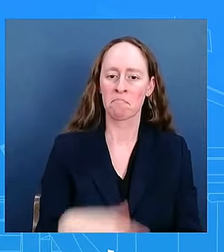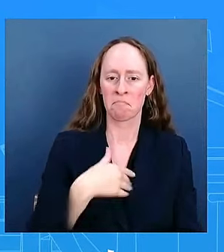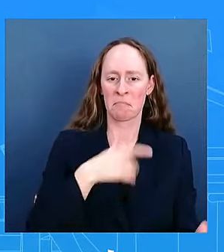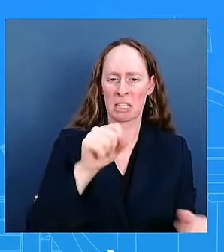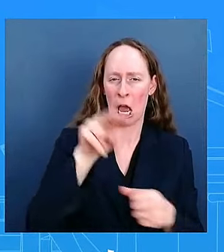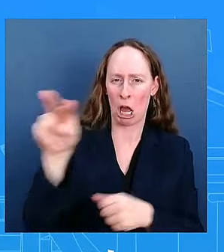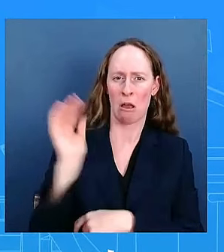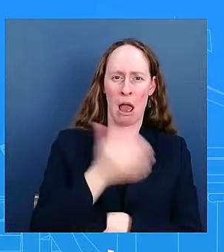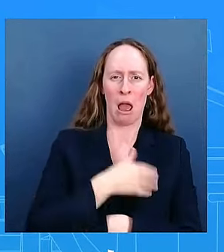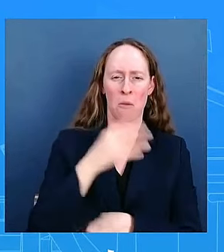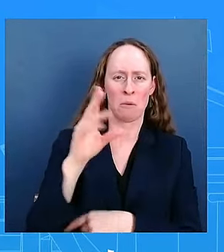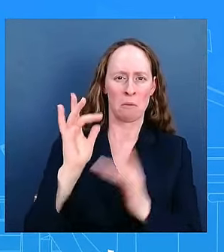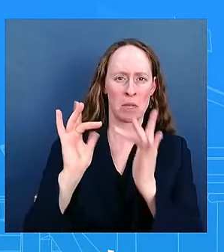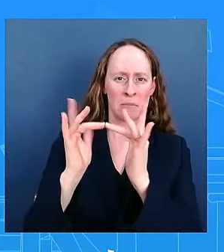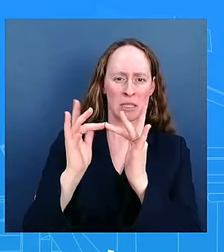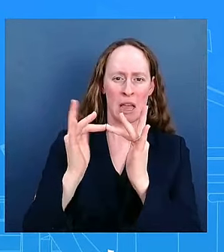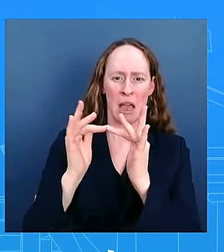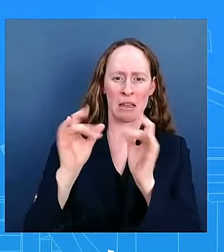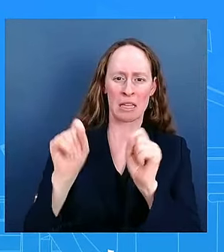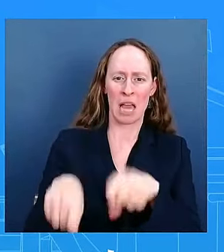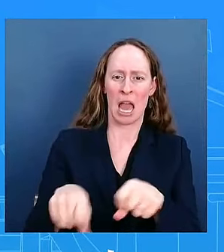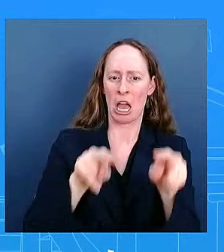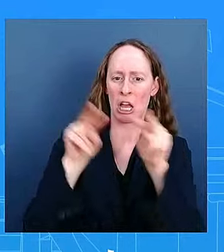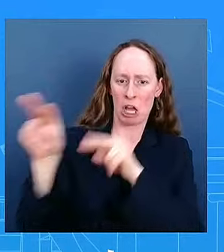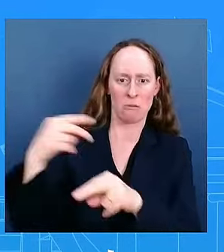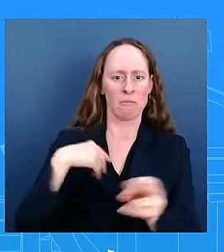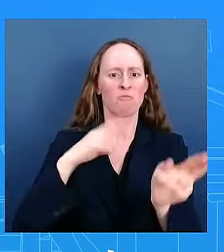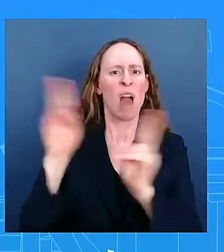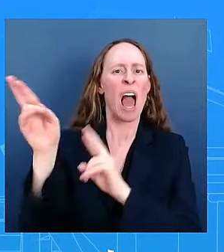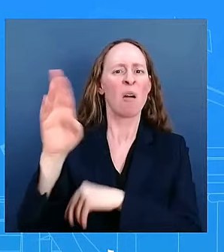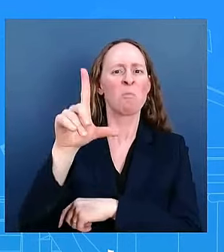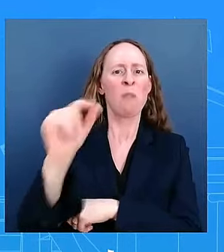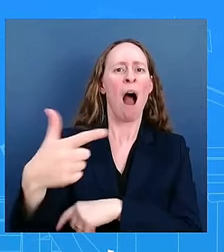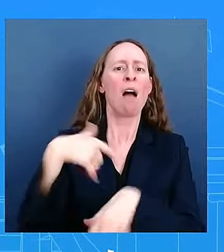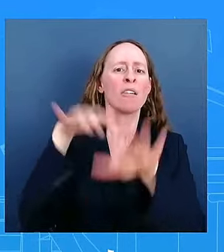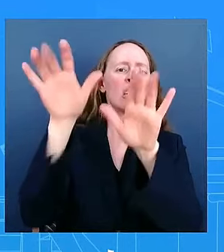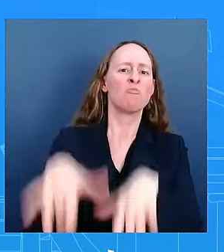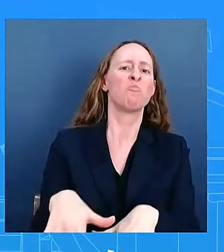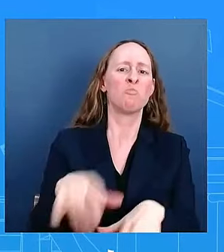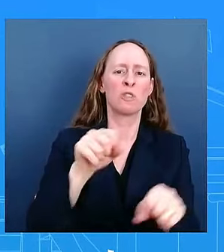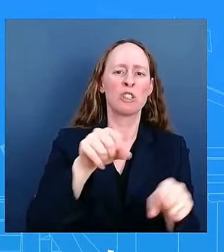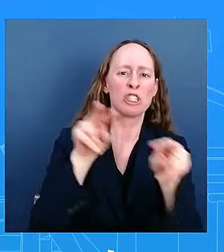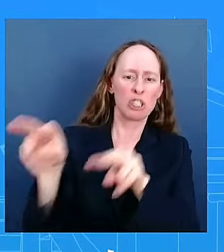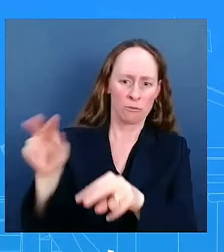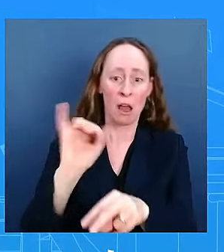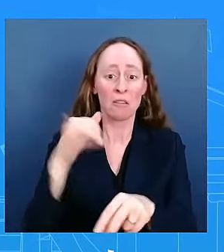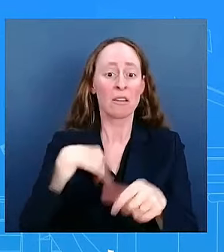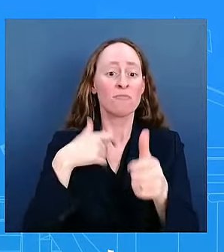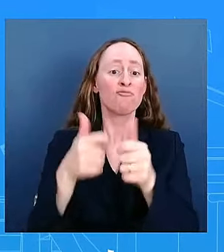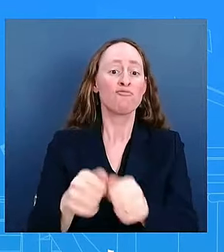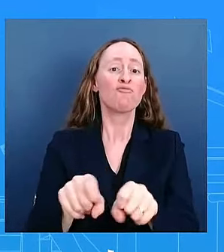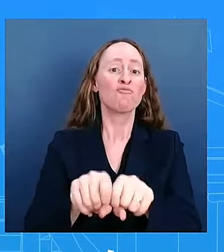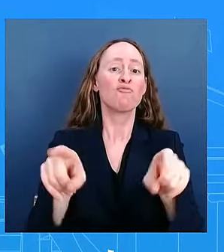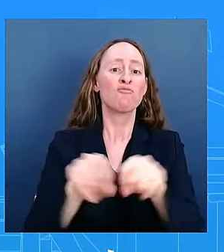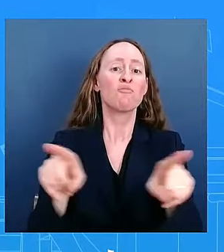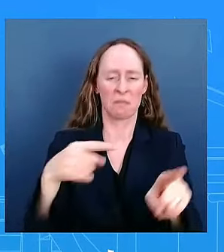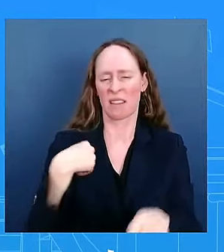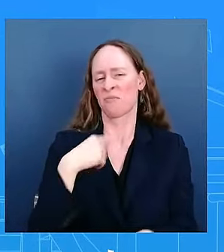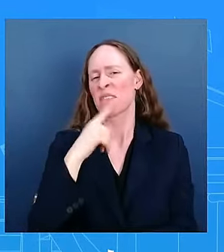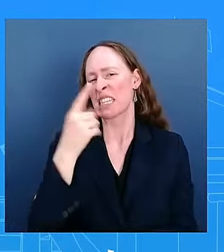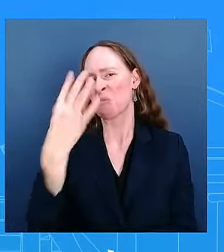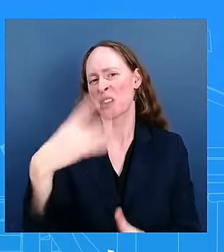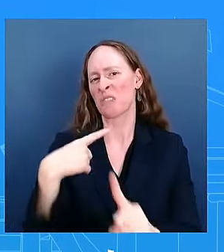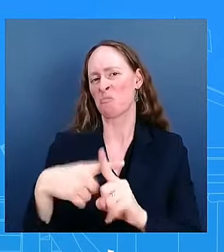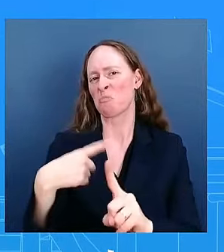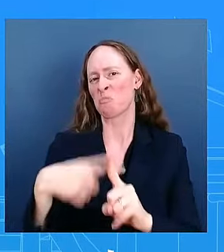tweets um and and that is that's a forward-looking measure so i feel pretty confident in those assertions all right ed in the back thanks jared